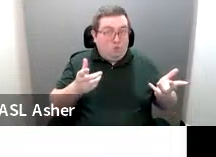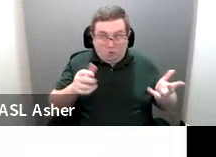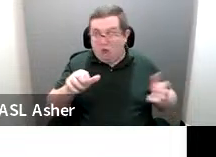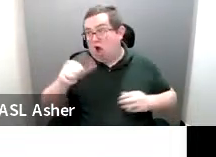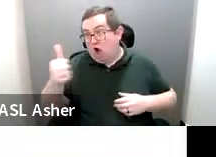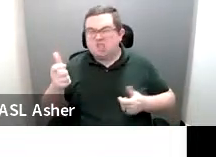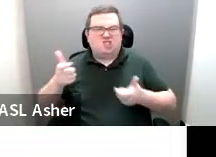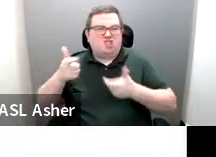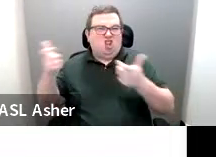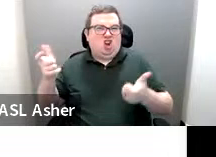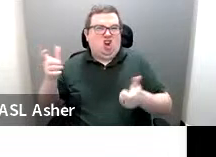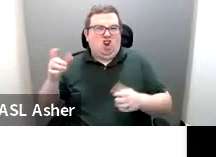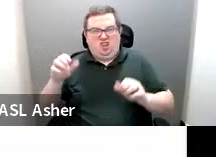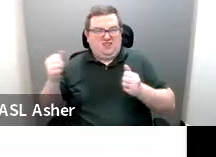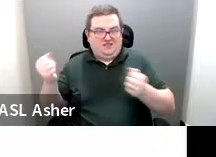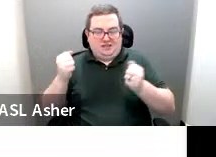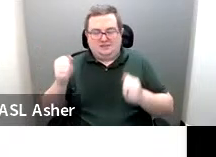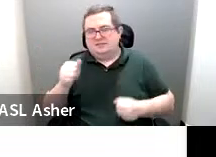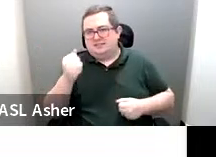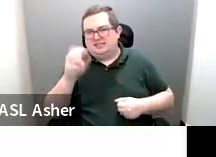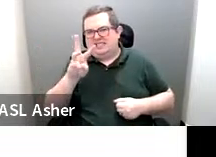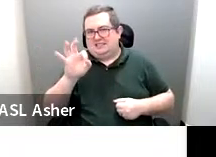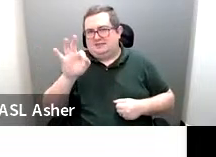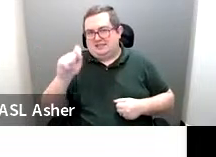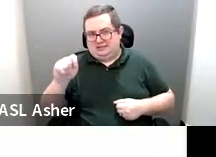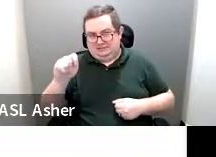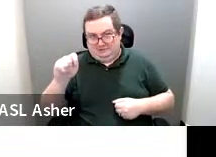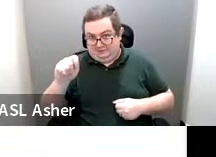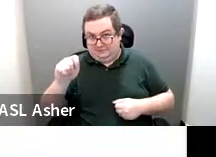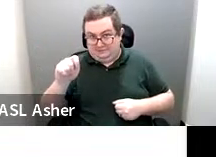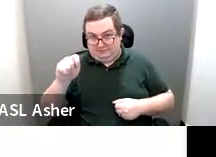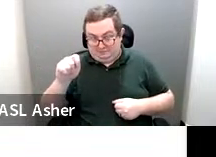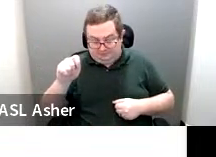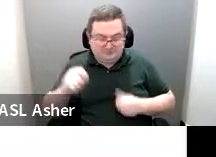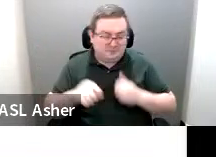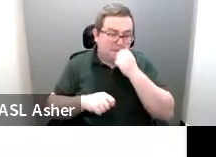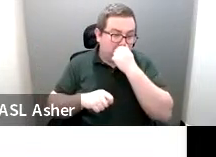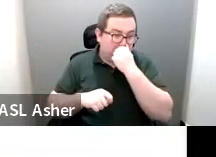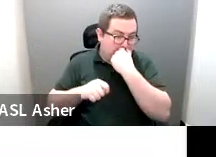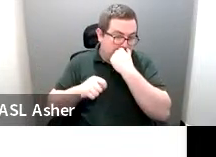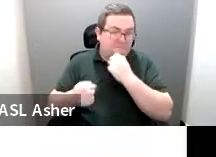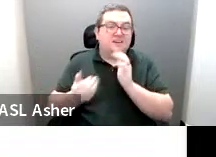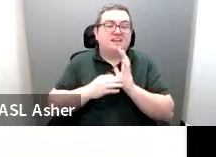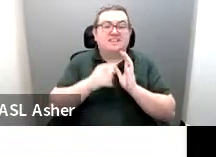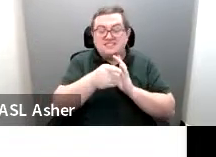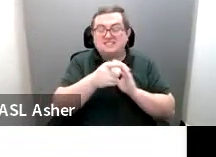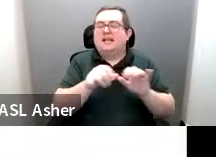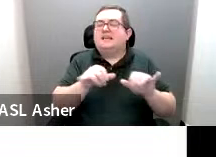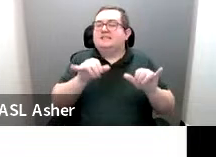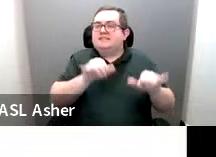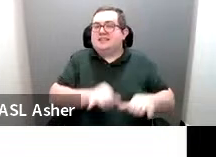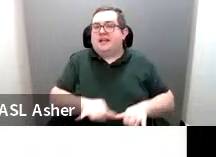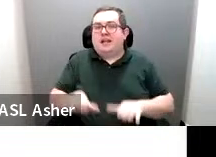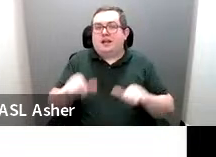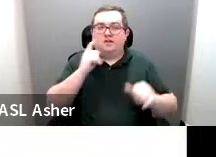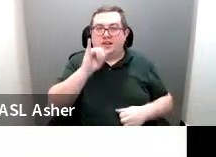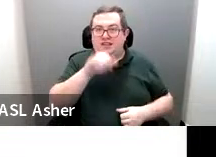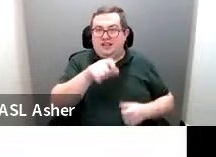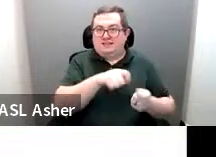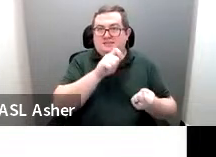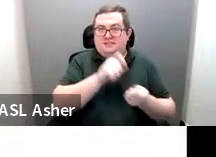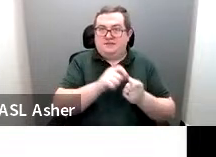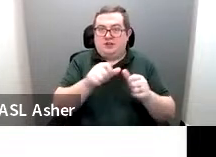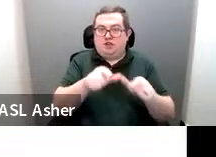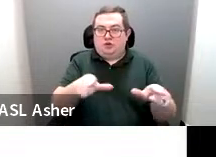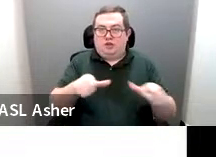other large vehicles, it's going to be 16 feet wide. And so this is a standard for these specific locations